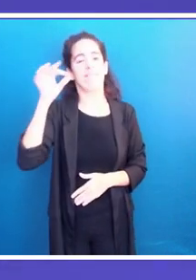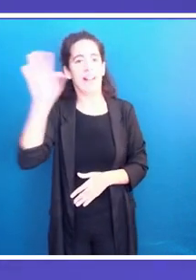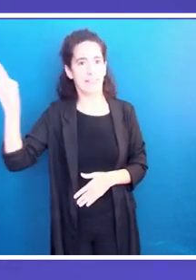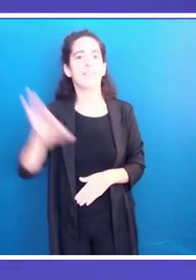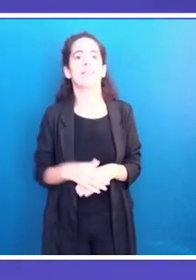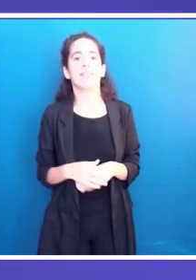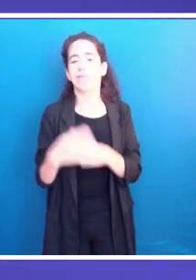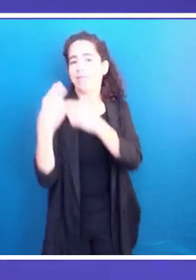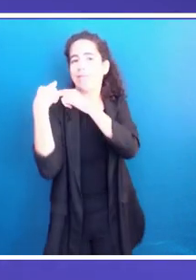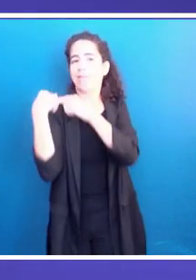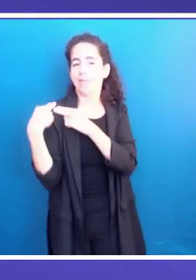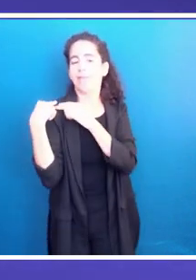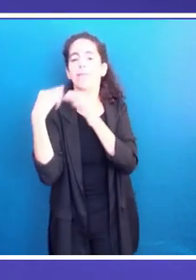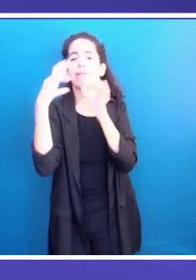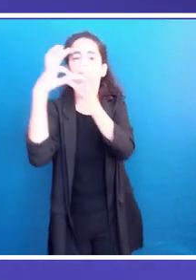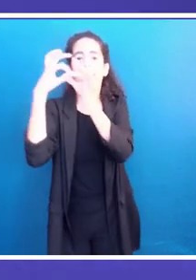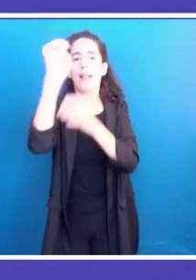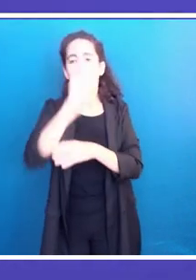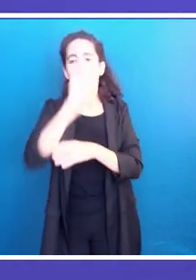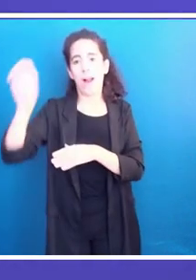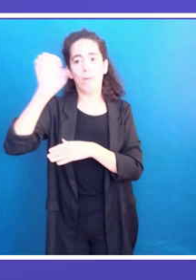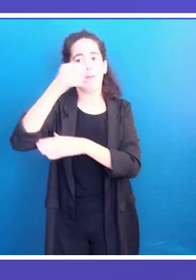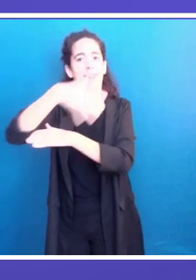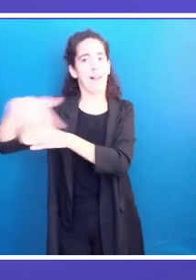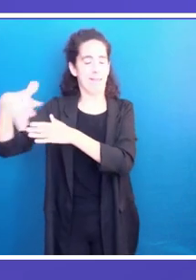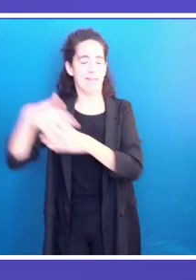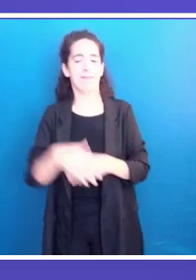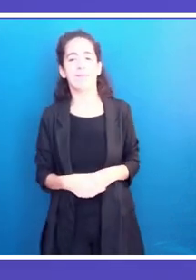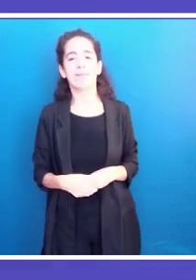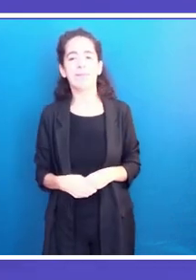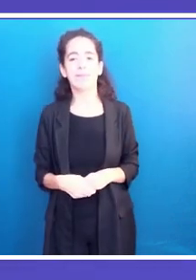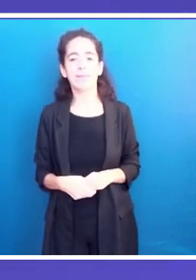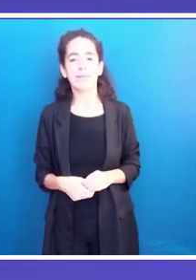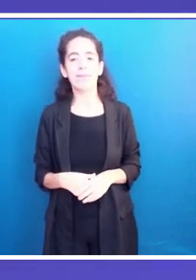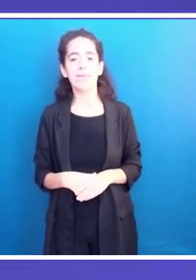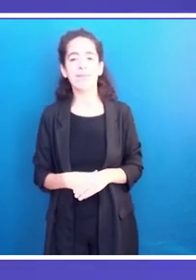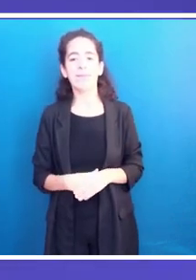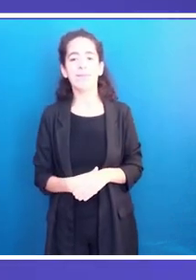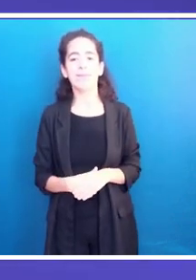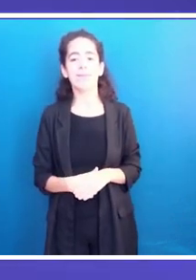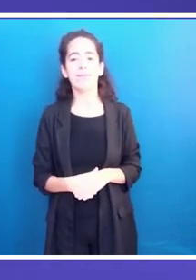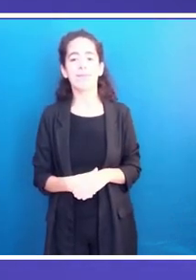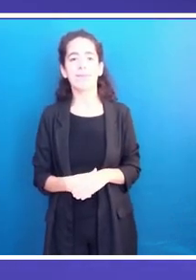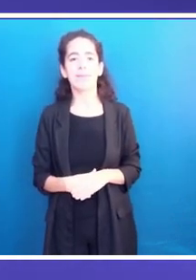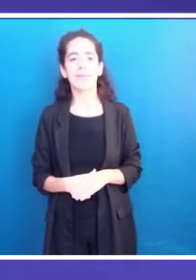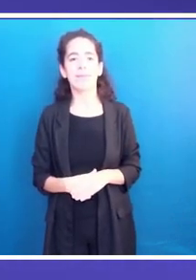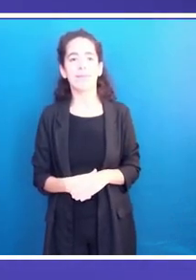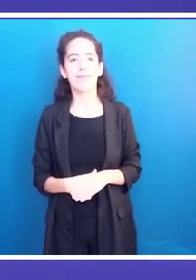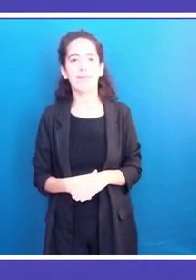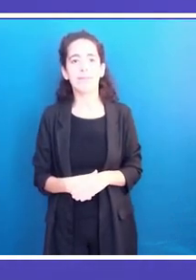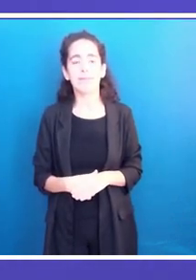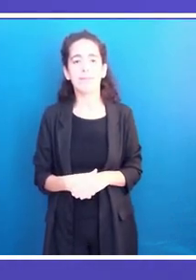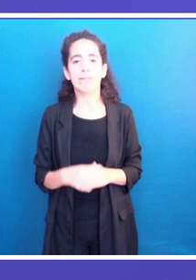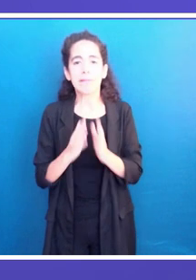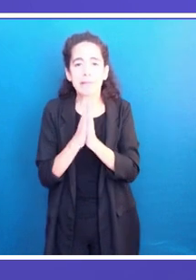In your intervention, I would kindly ask you to answer the same two questions previously asked, and I would like to